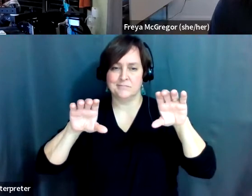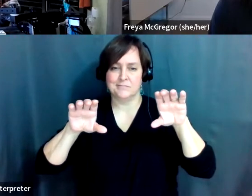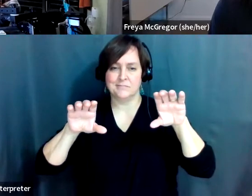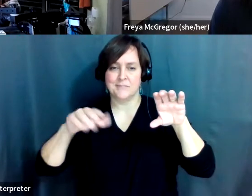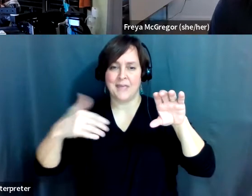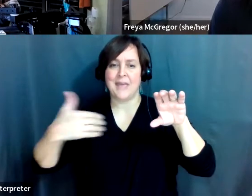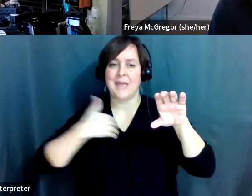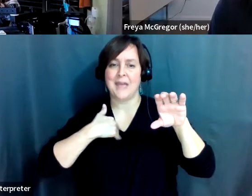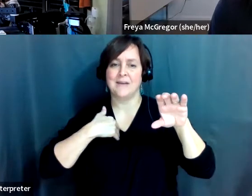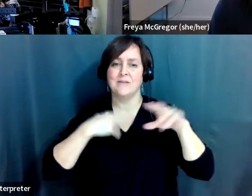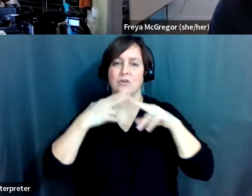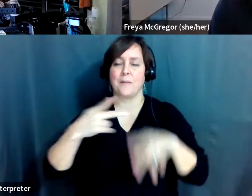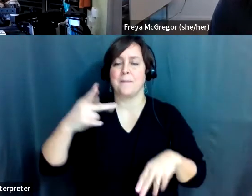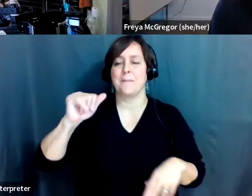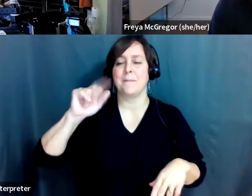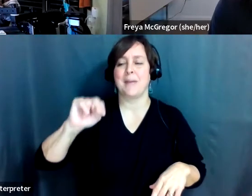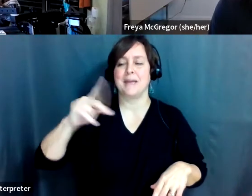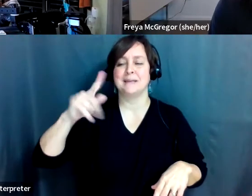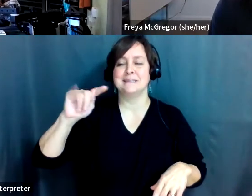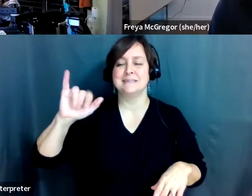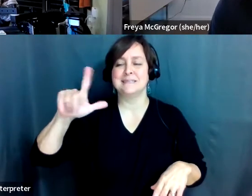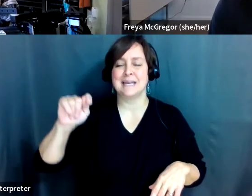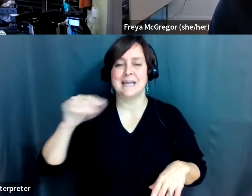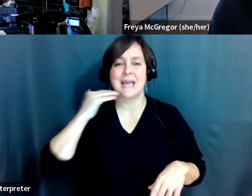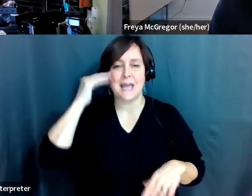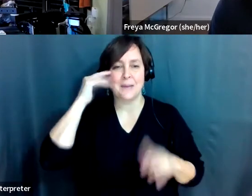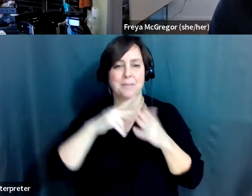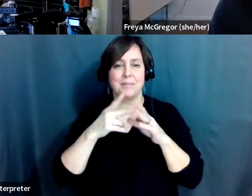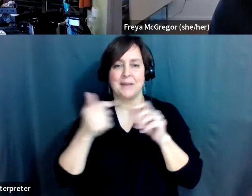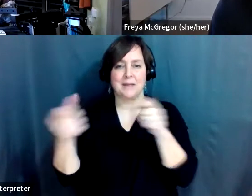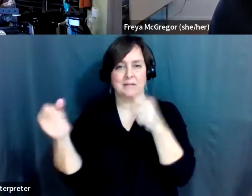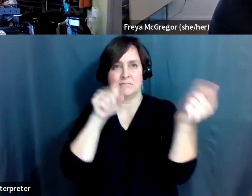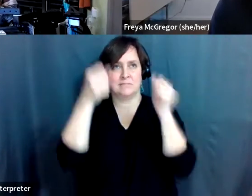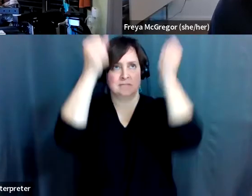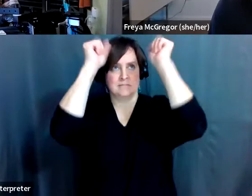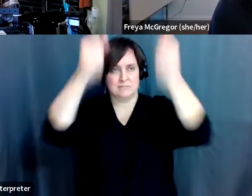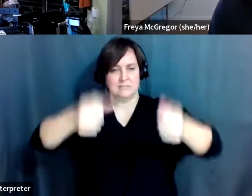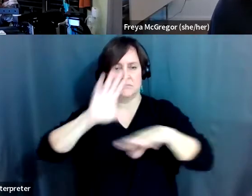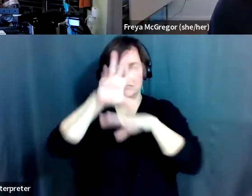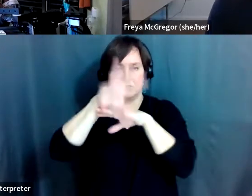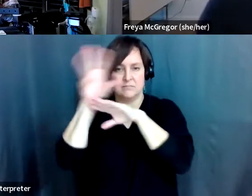what's called a pan tilt head. So, it moves upwards and forwards, backwards and forwards. We can go over this later. But one of the,